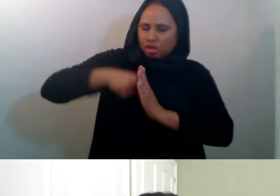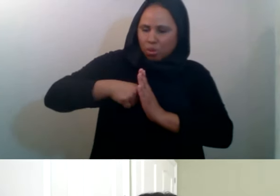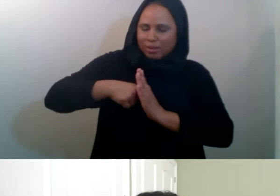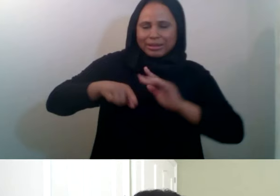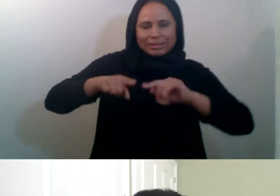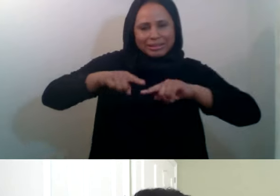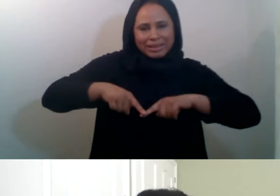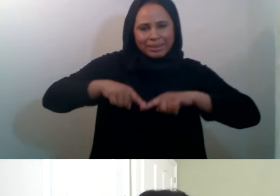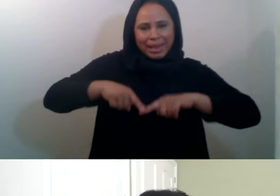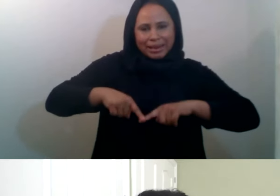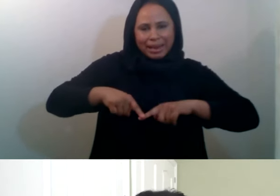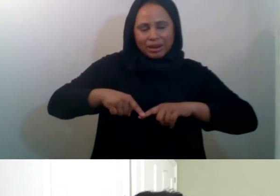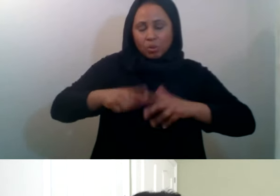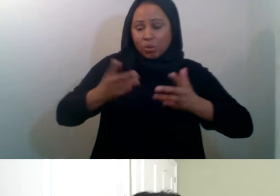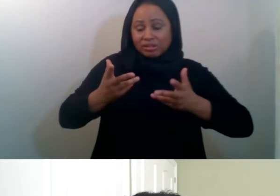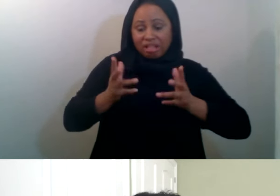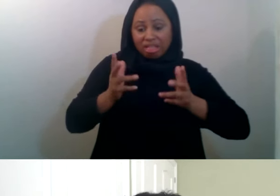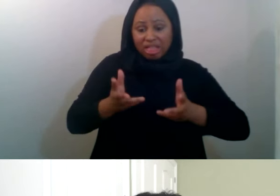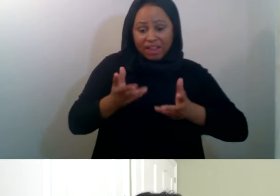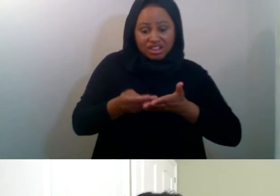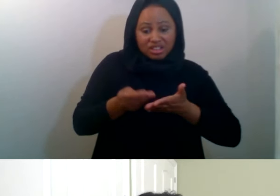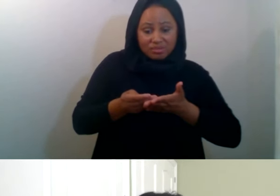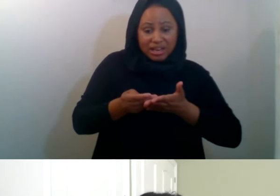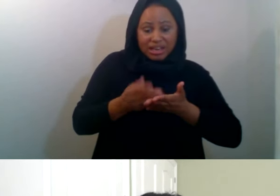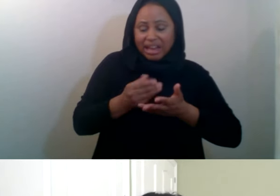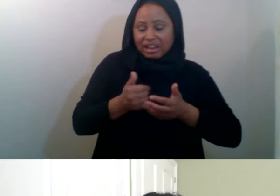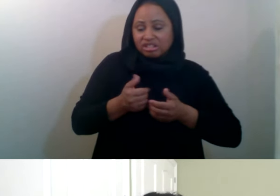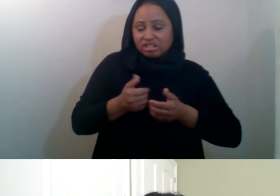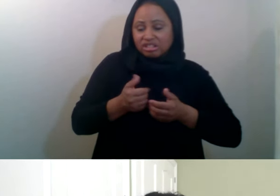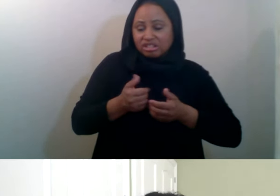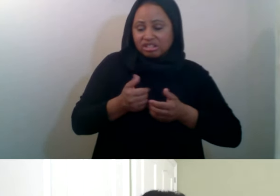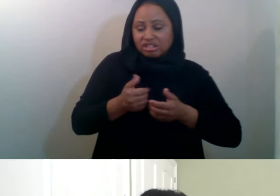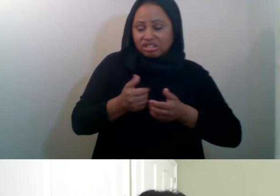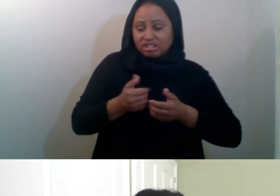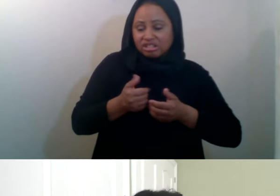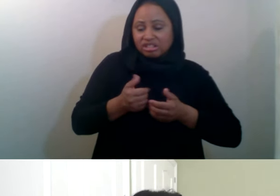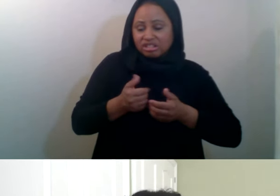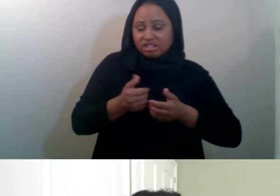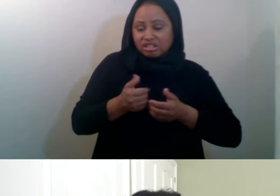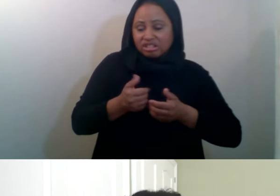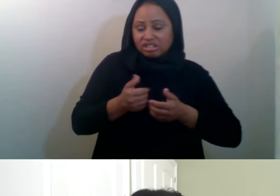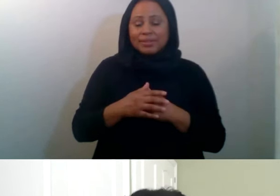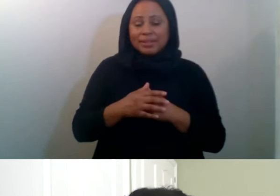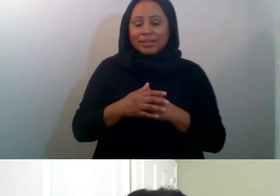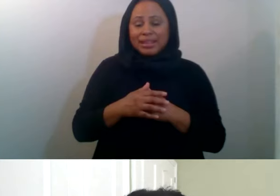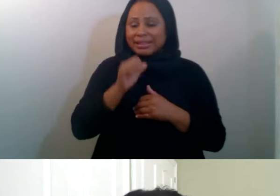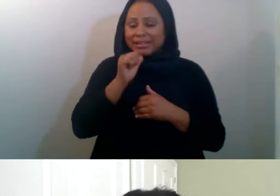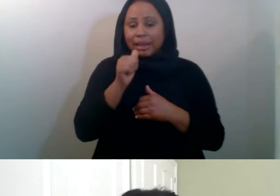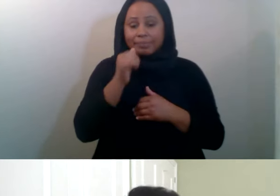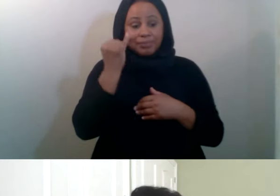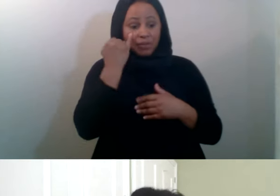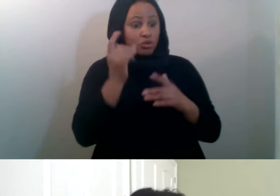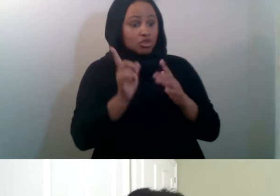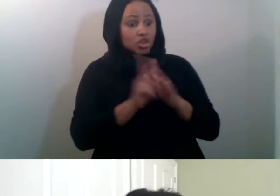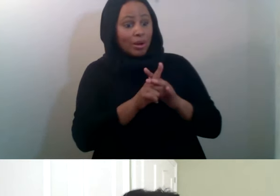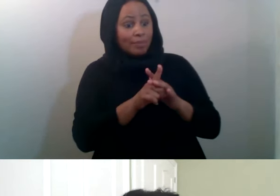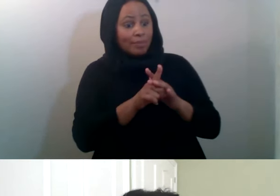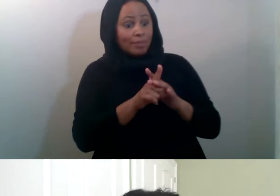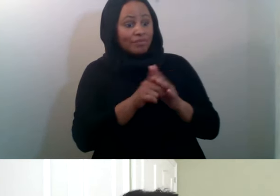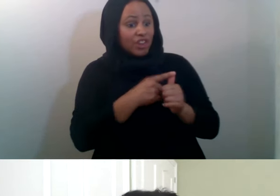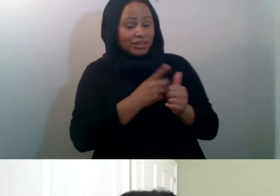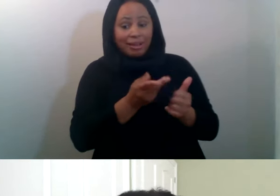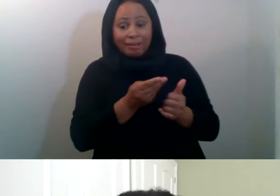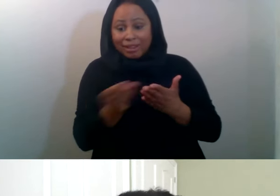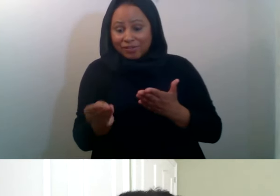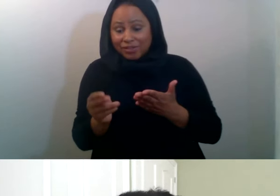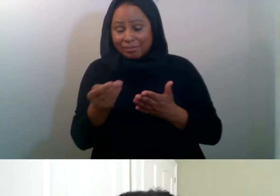have left of our budget and distribute accordingly. So it's not a first come, first serve. If that was the case, I know a couple of people that are